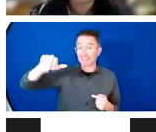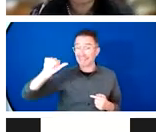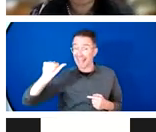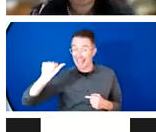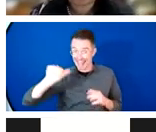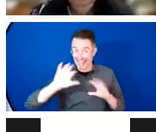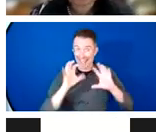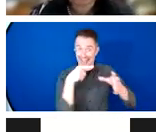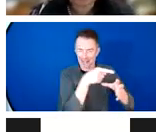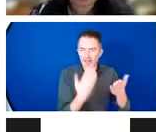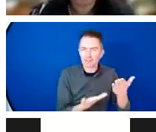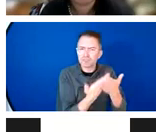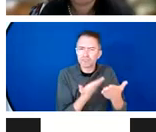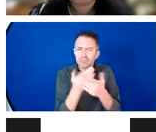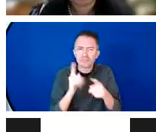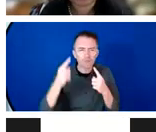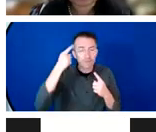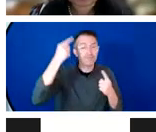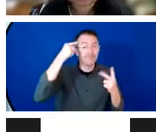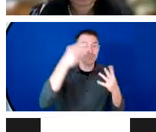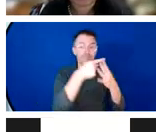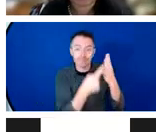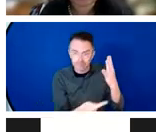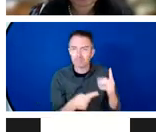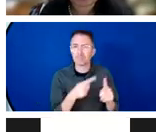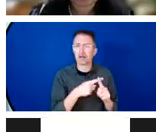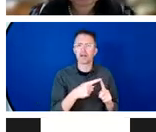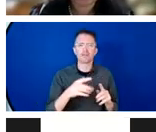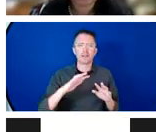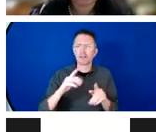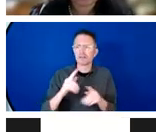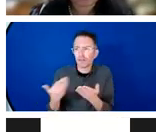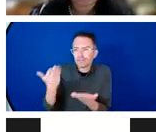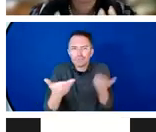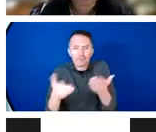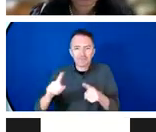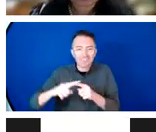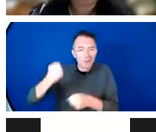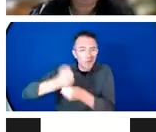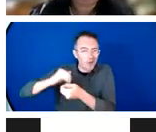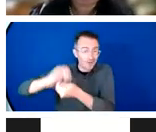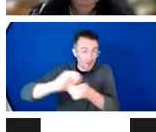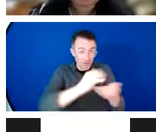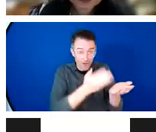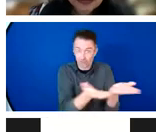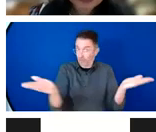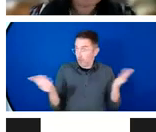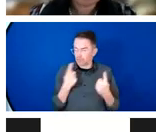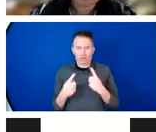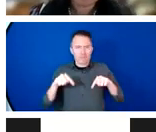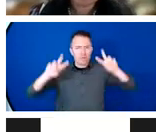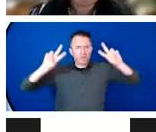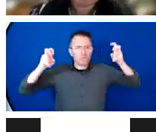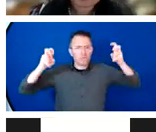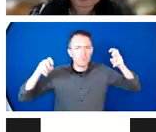deliver and other colleagues and really the coalition that's here taking this issue to COP. And so it's really